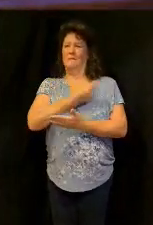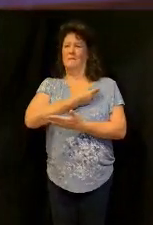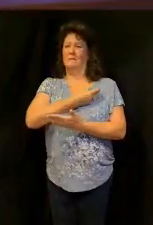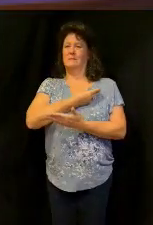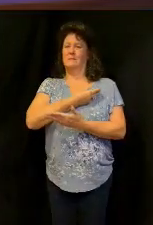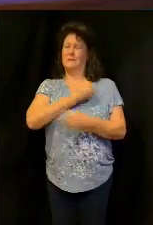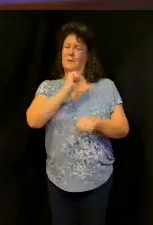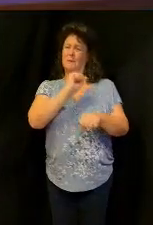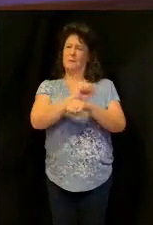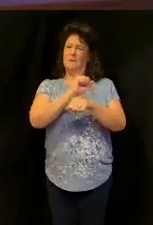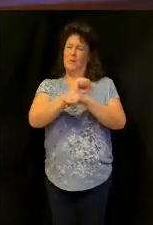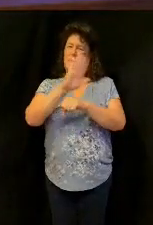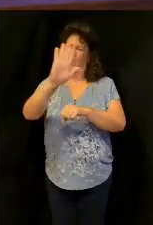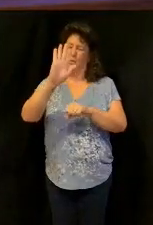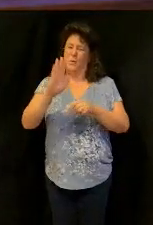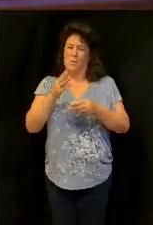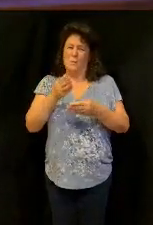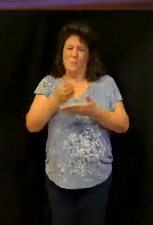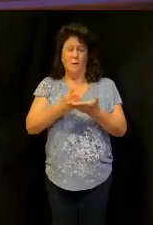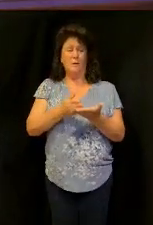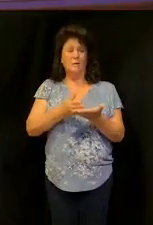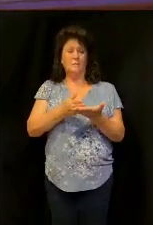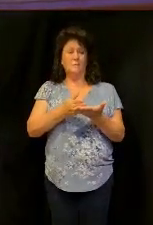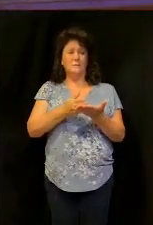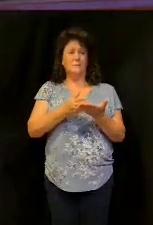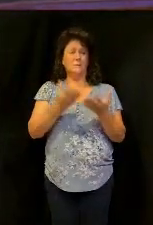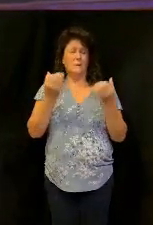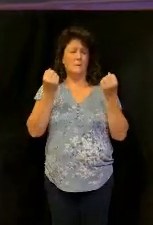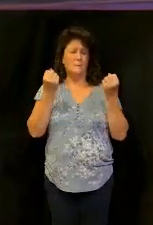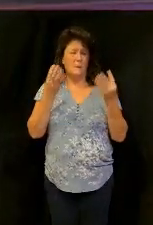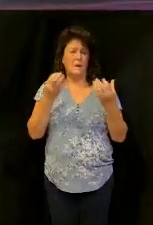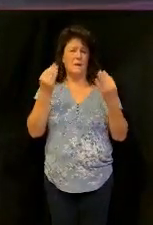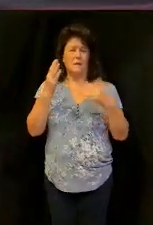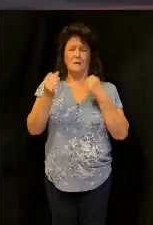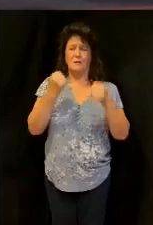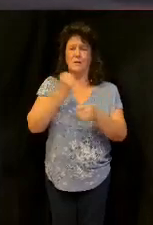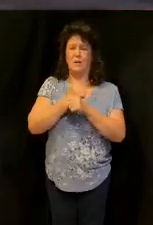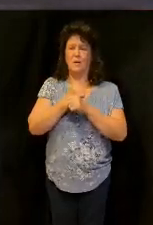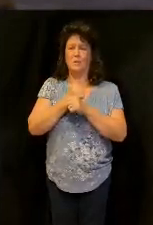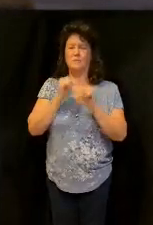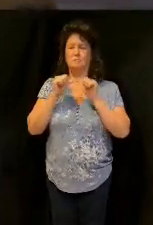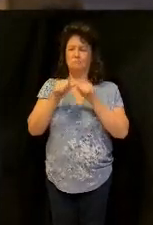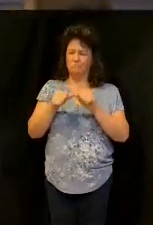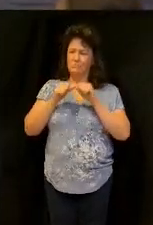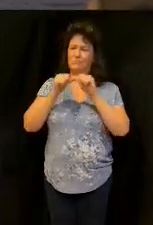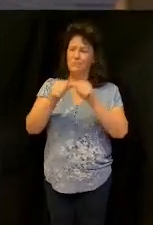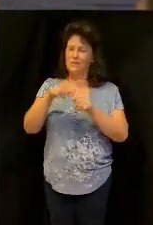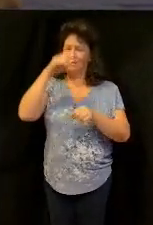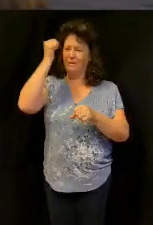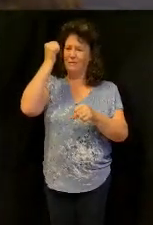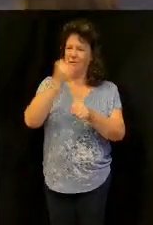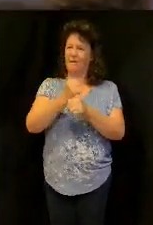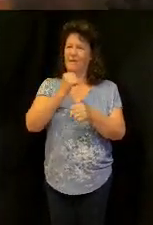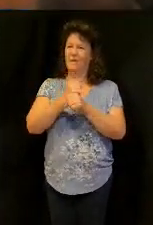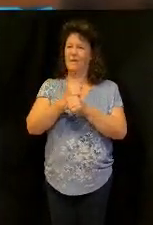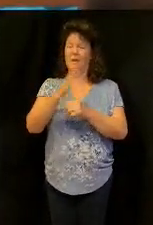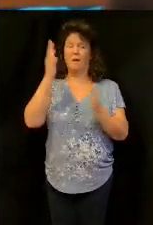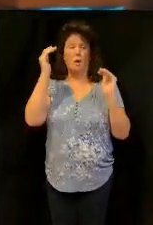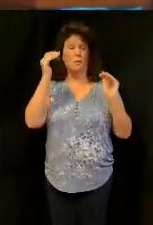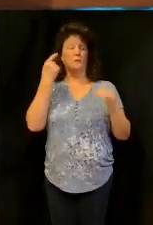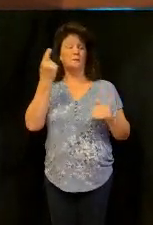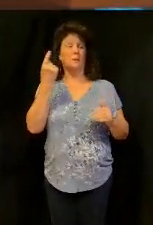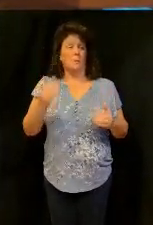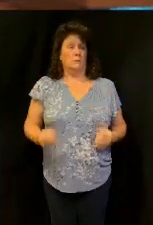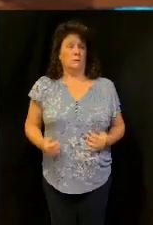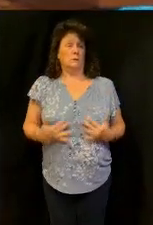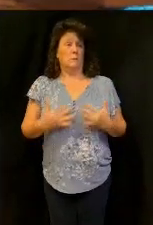part. You do, you guys have done this over the years so I'm not teaching this because I think this is going to, I hope it does stir somebody up to give more